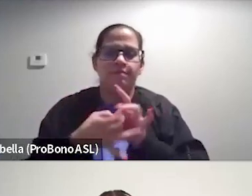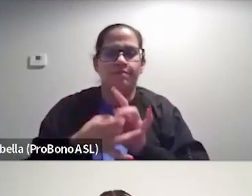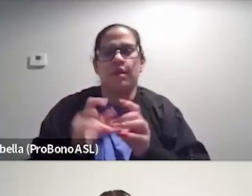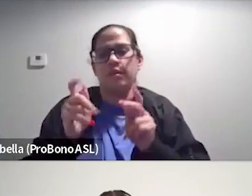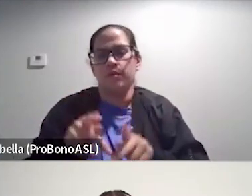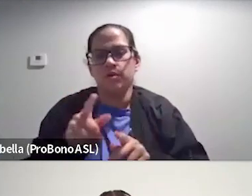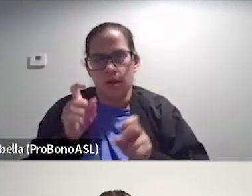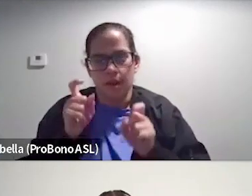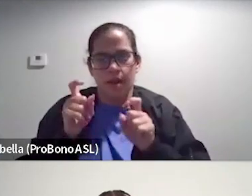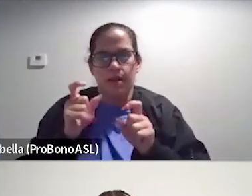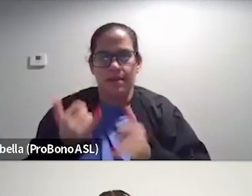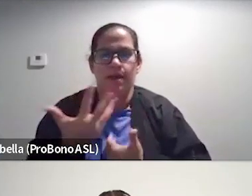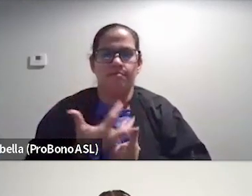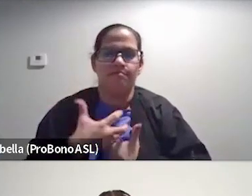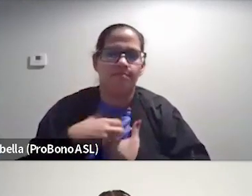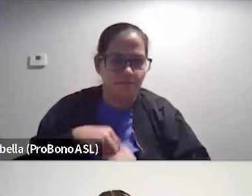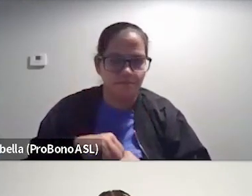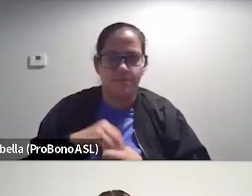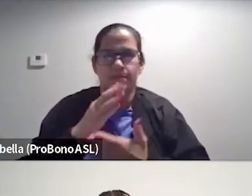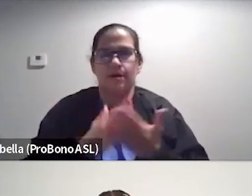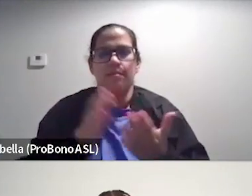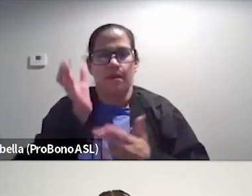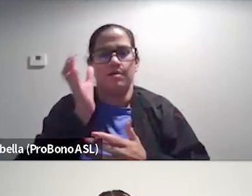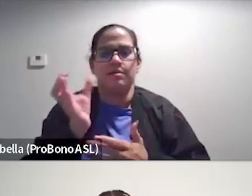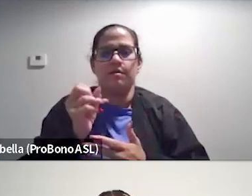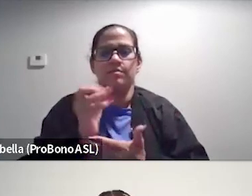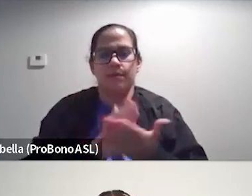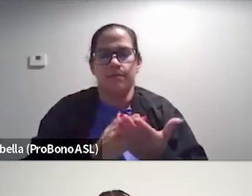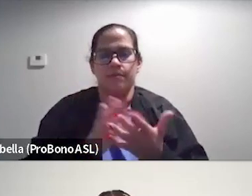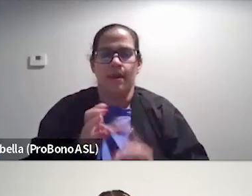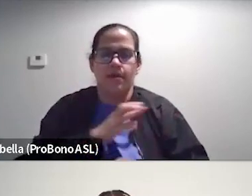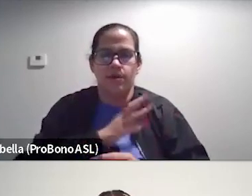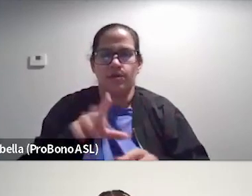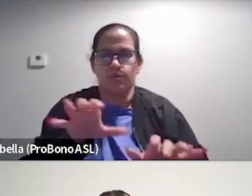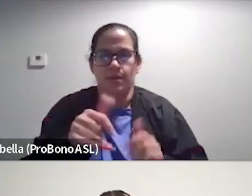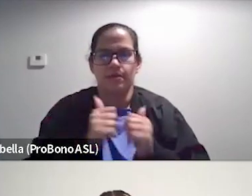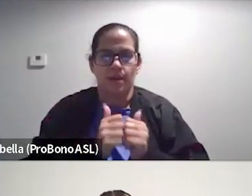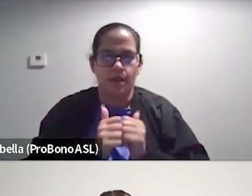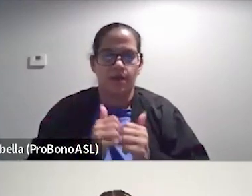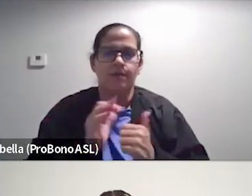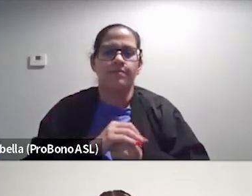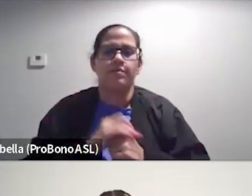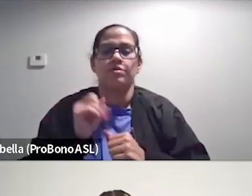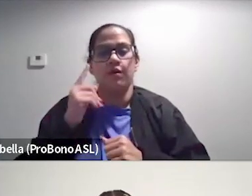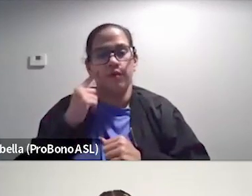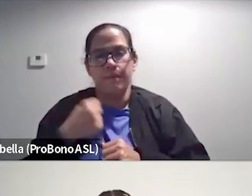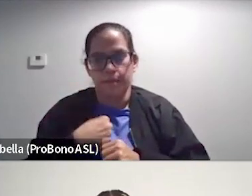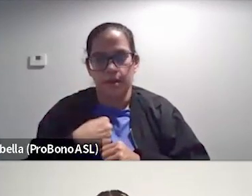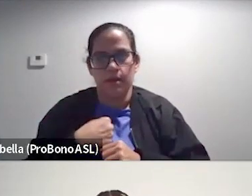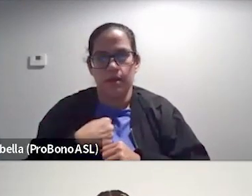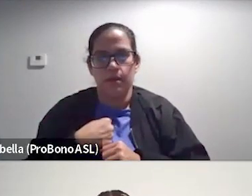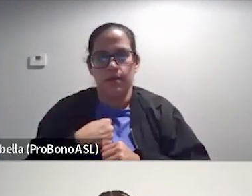way, you gotta, you are now embodying some concept of some character and y'all are doing that together. Uh, so for me, uh,